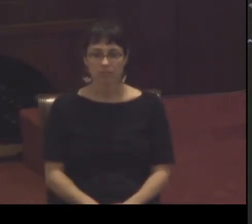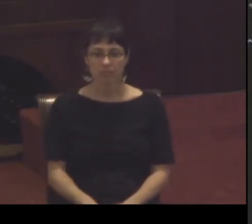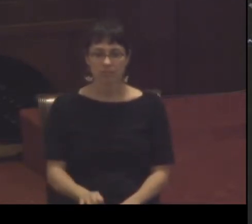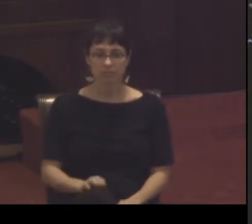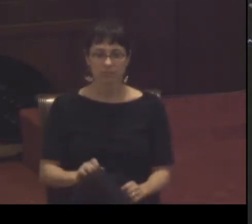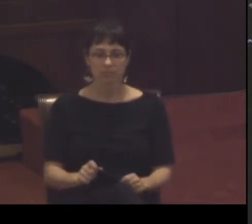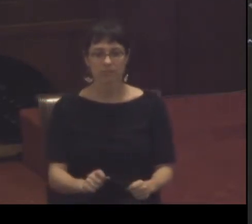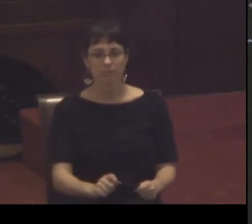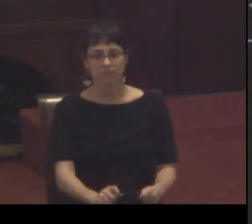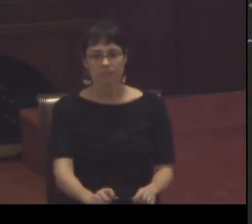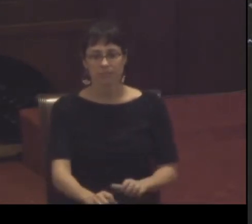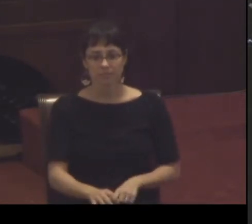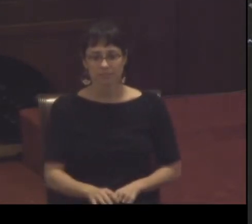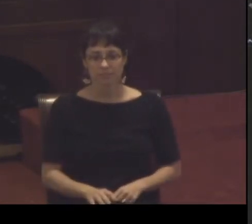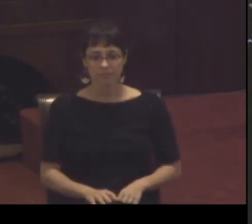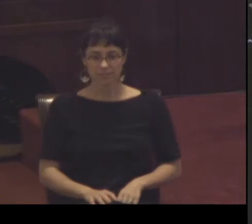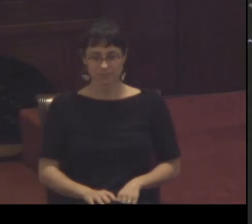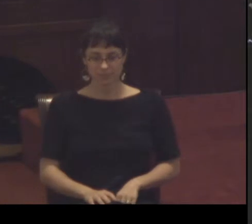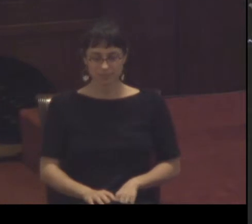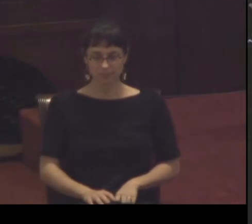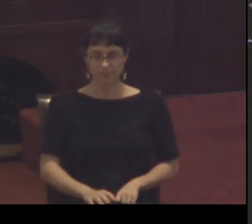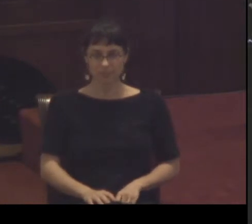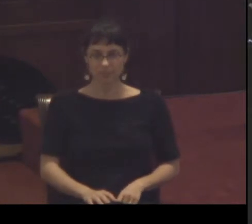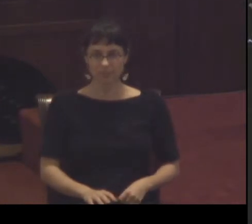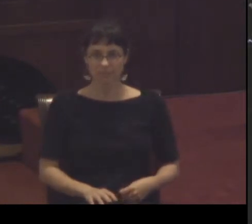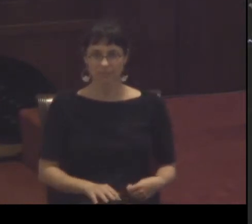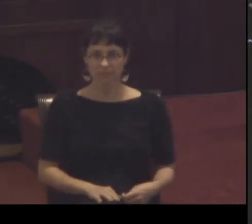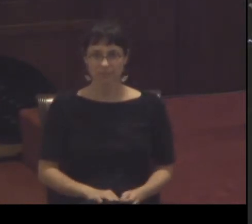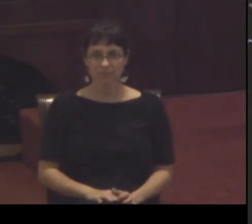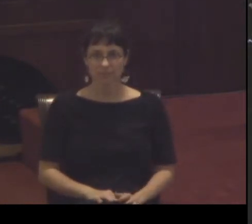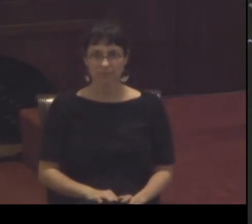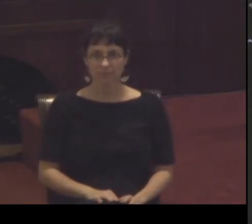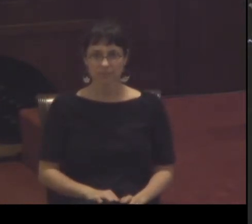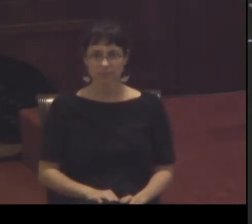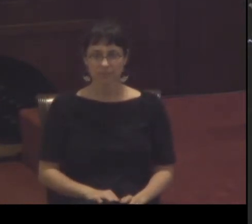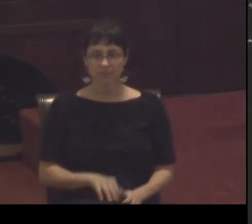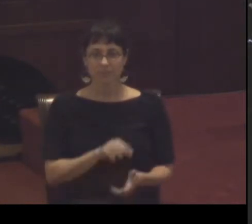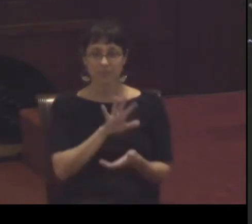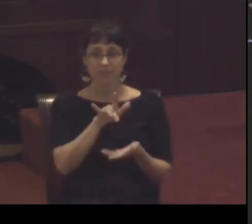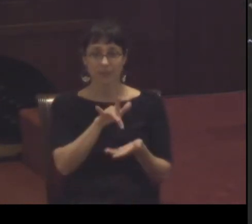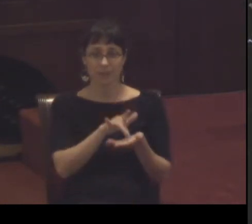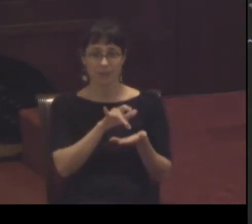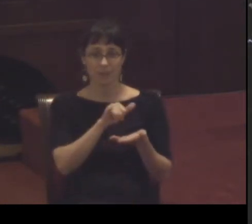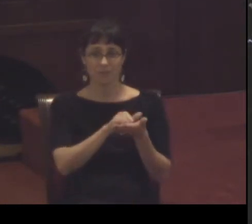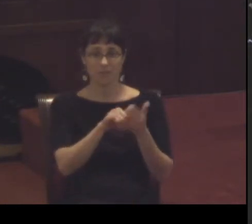the pieces of our lives fit together and yet in the middle of that